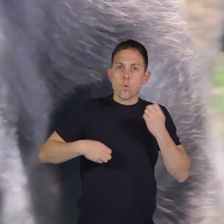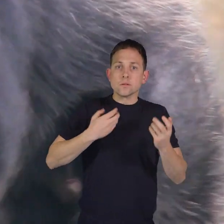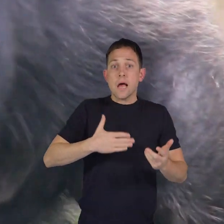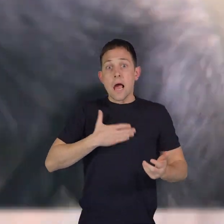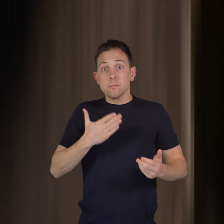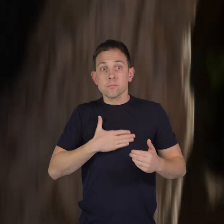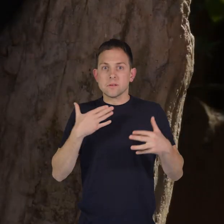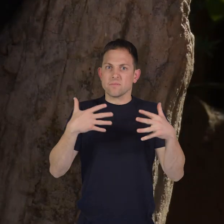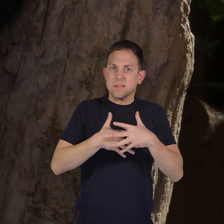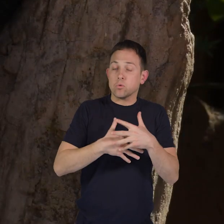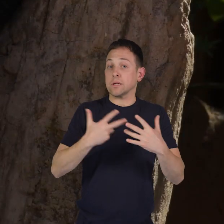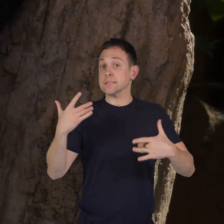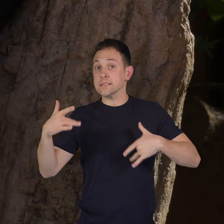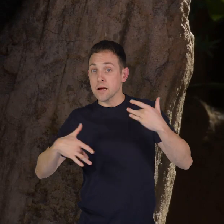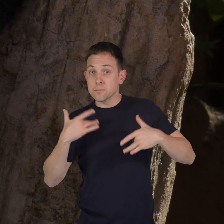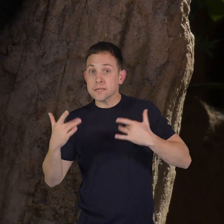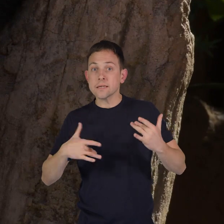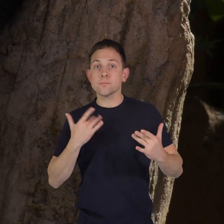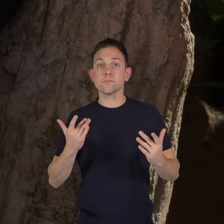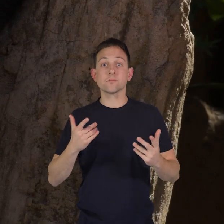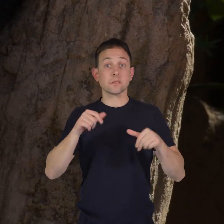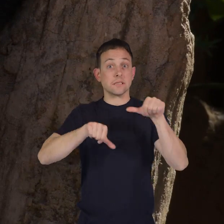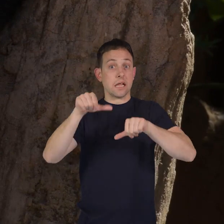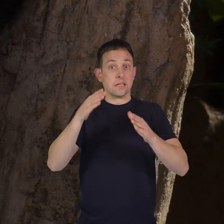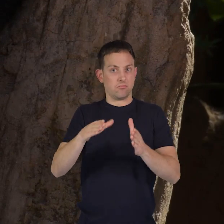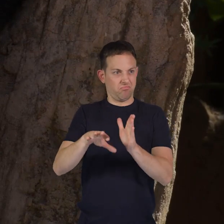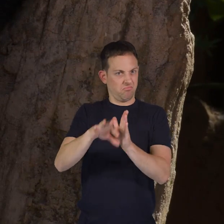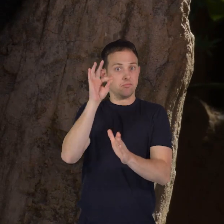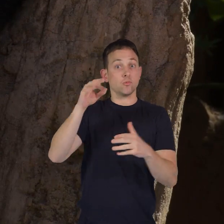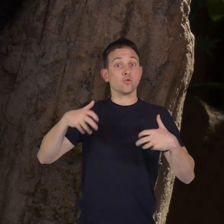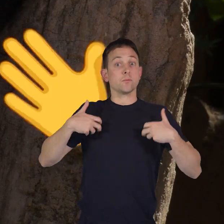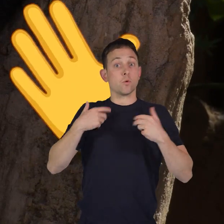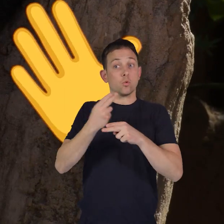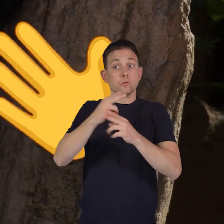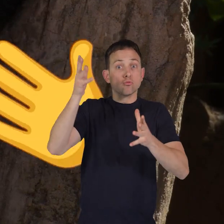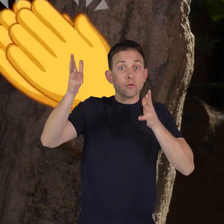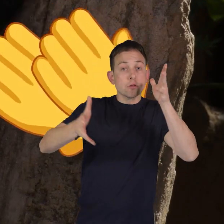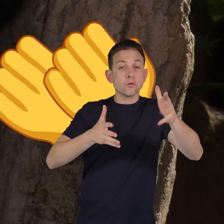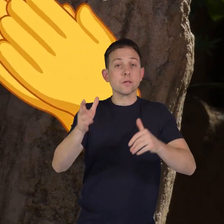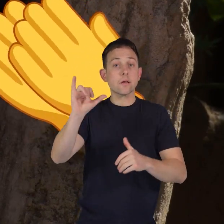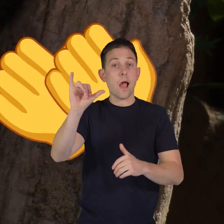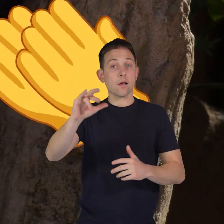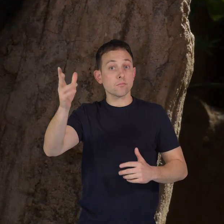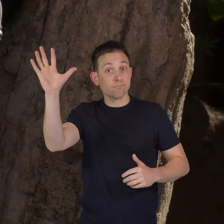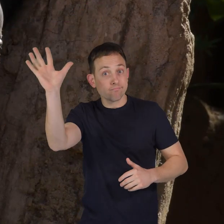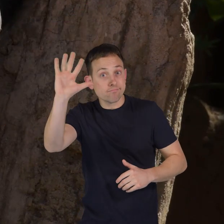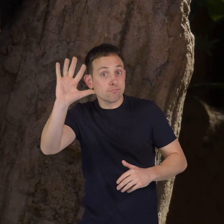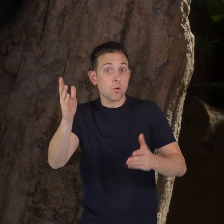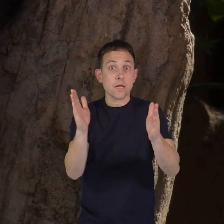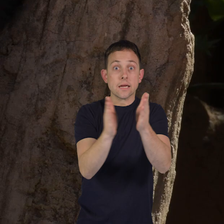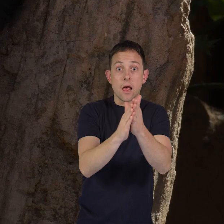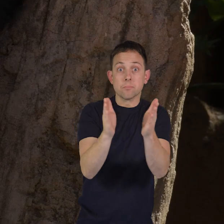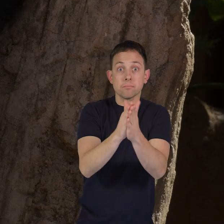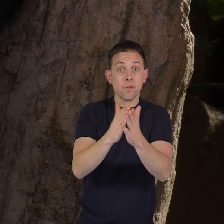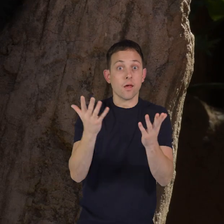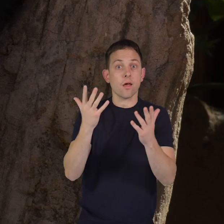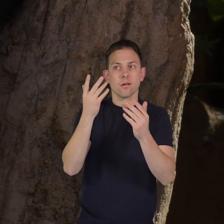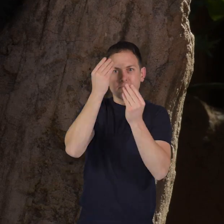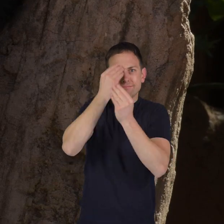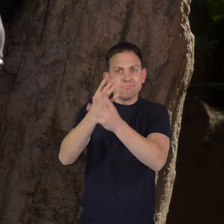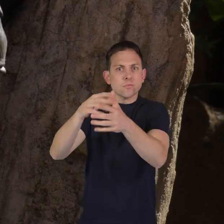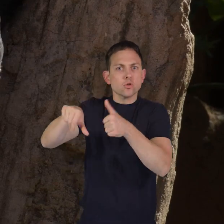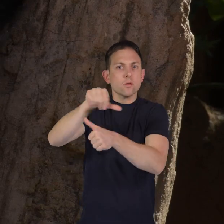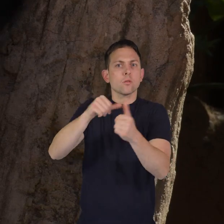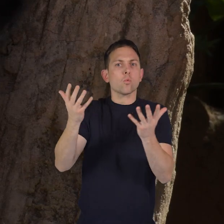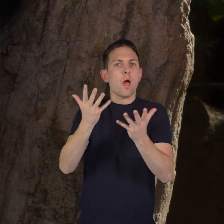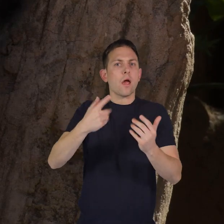excitement scientists discovered that chimps use gestures like waving or clapping their hands to tell each other what they want